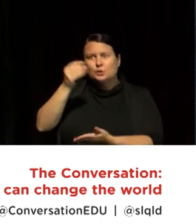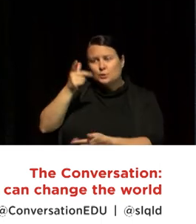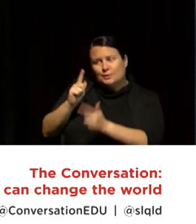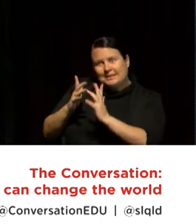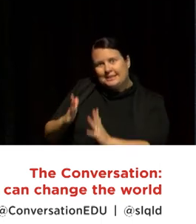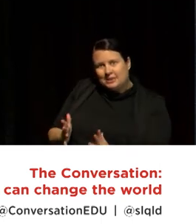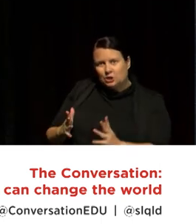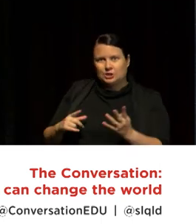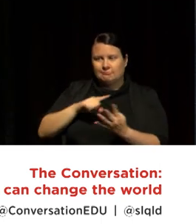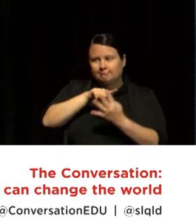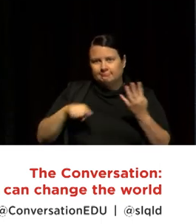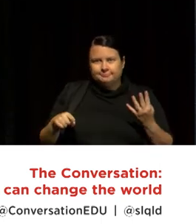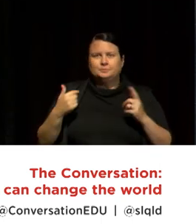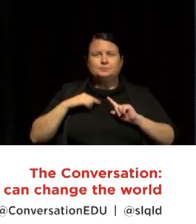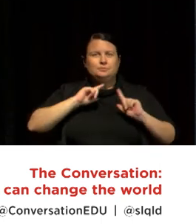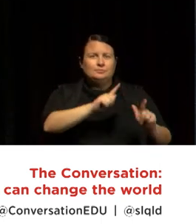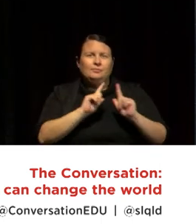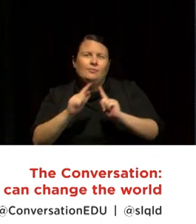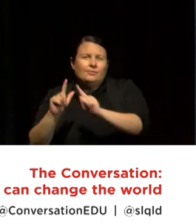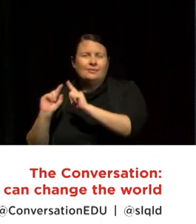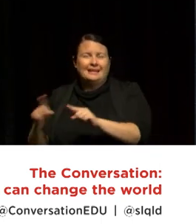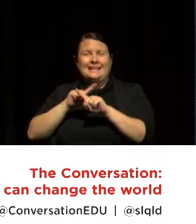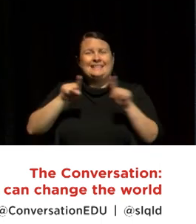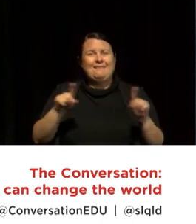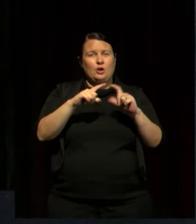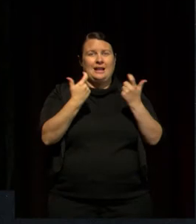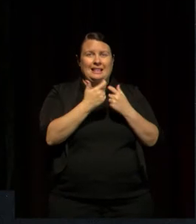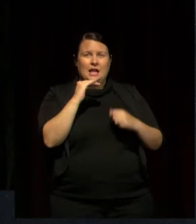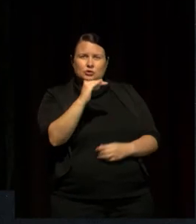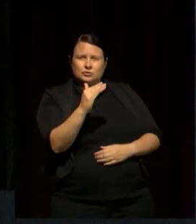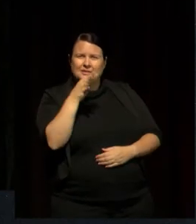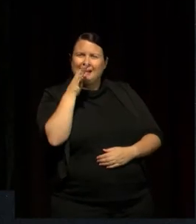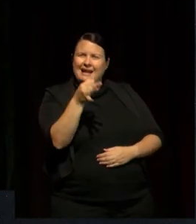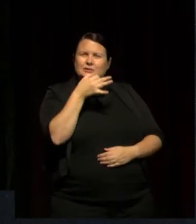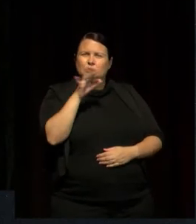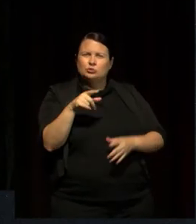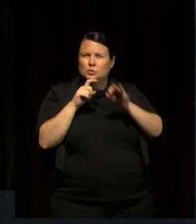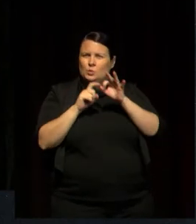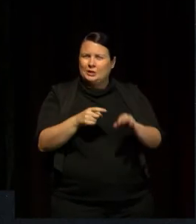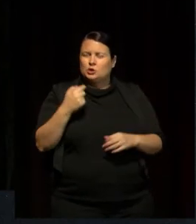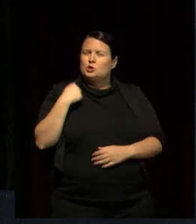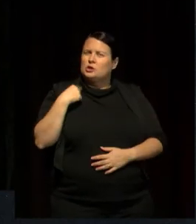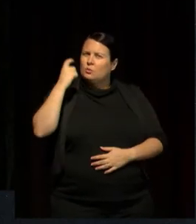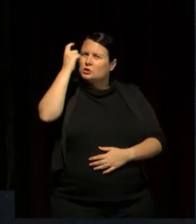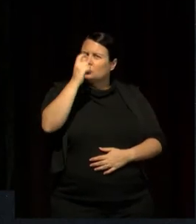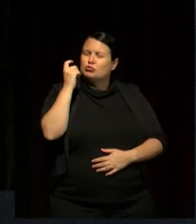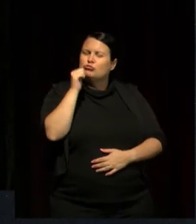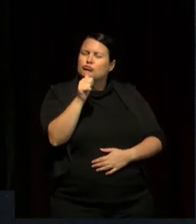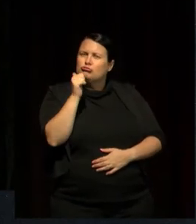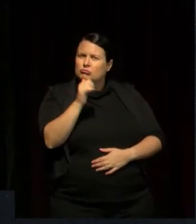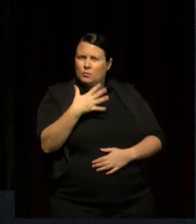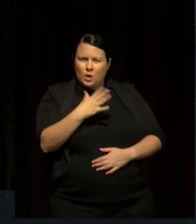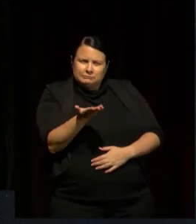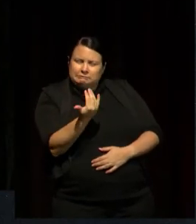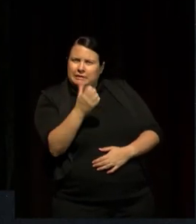And we went into classrooms and we would ask children certain questions. I was very curious about what children thought